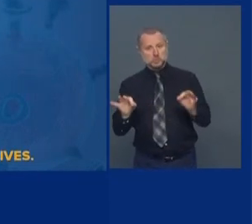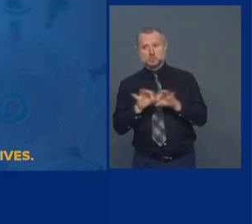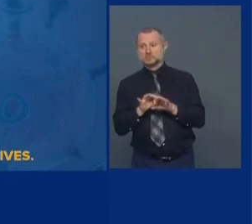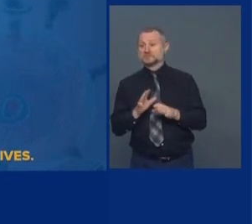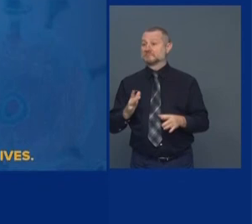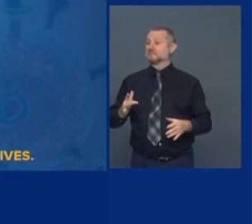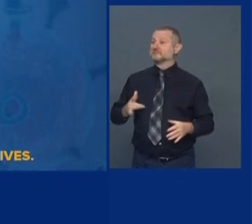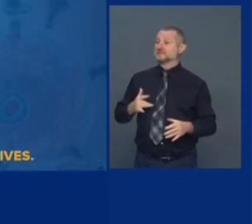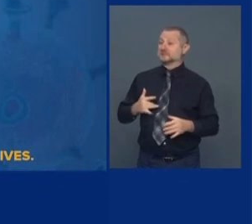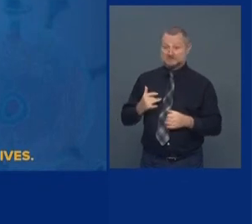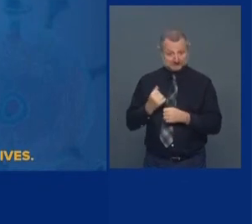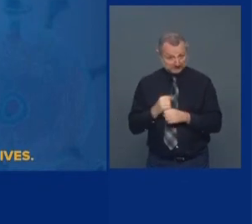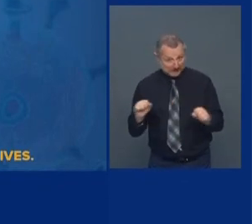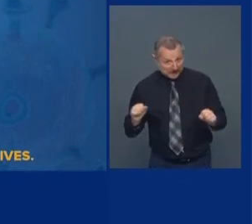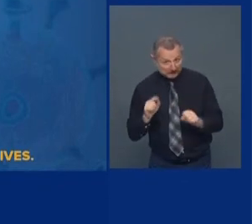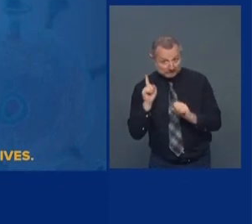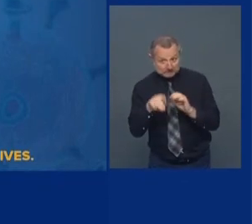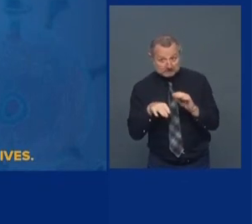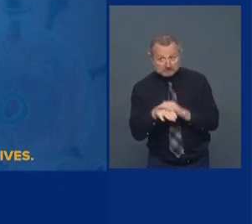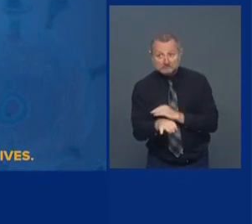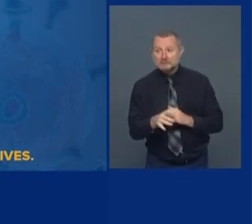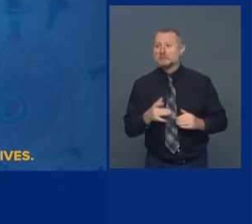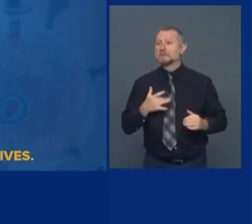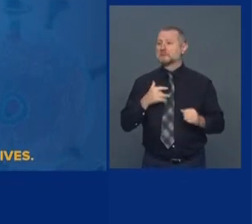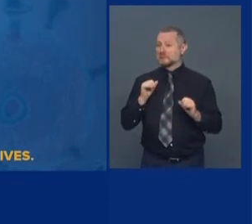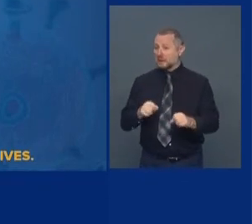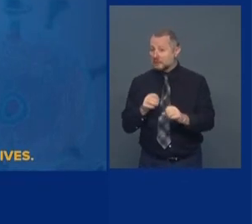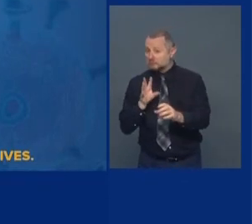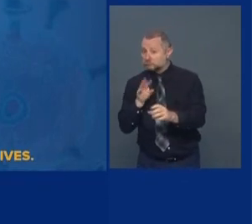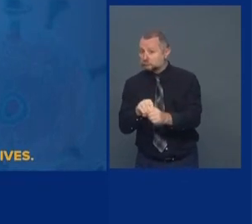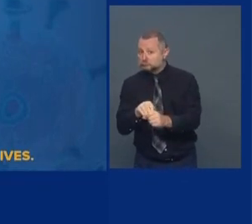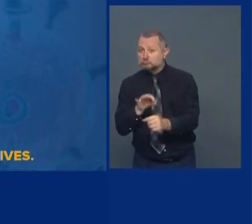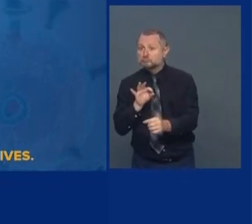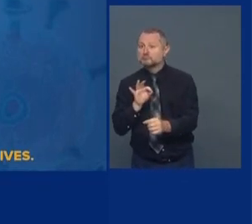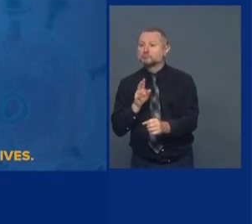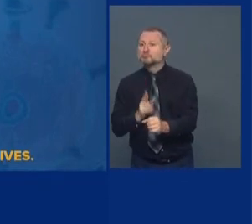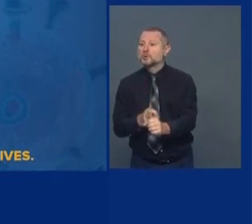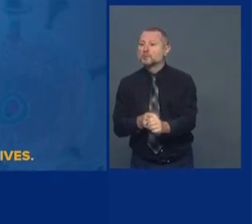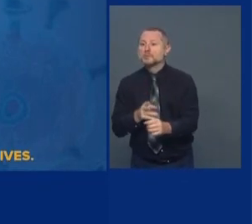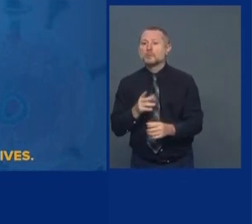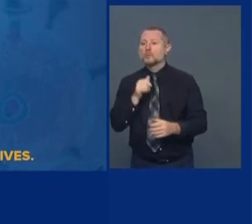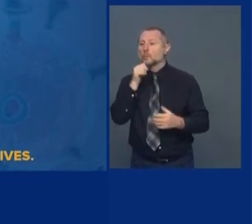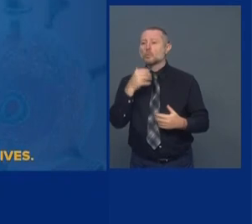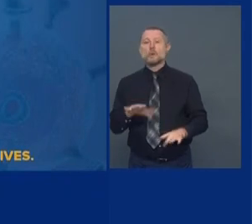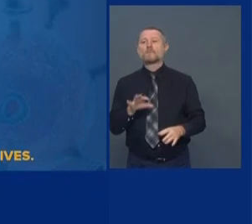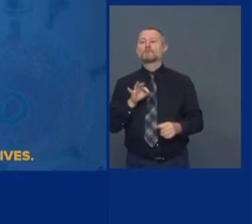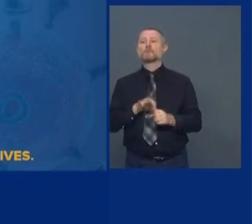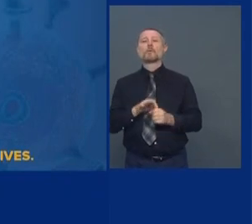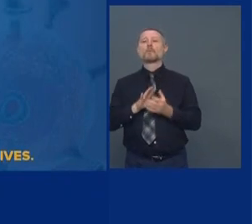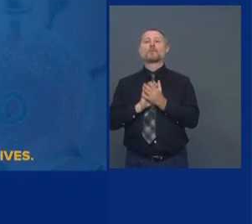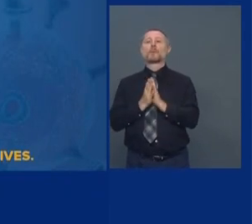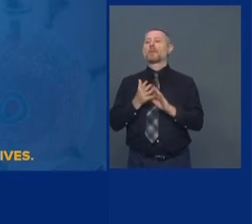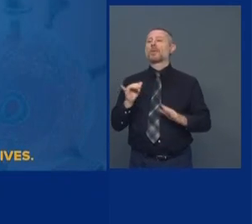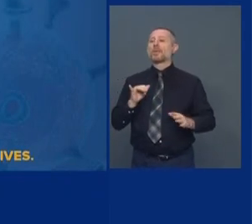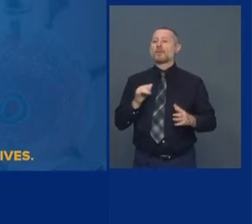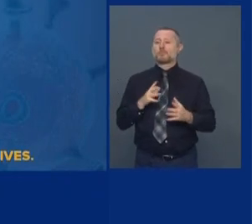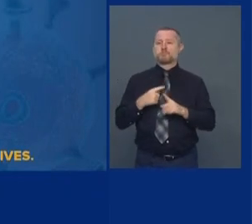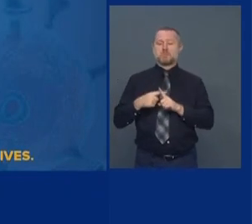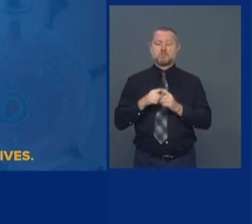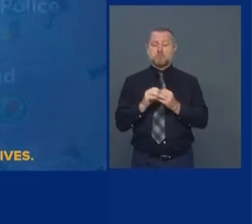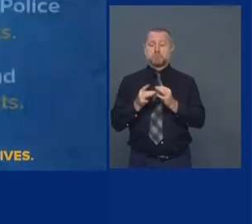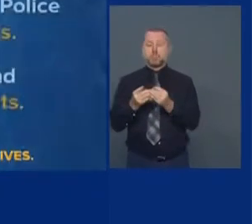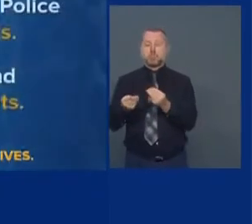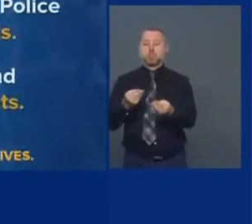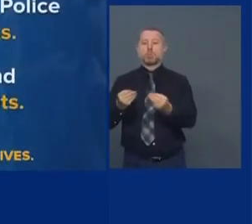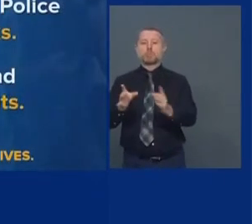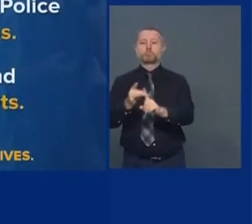voting and they're participating, but making sure voting does not become a cluster, right? We don't want a lot of people on